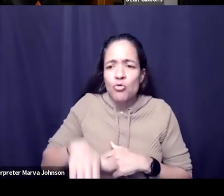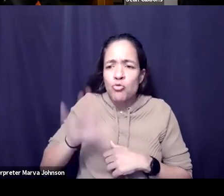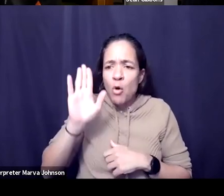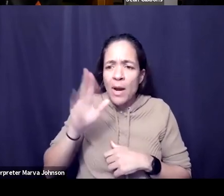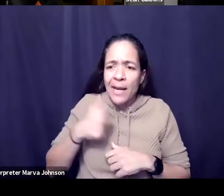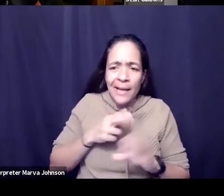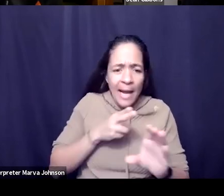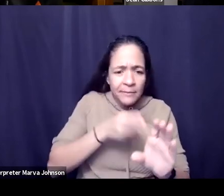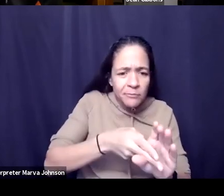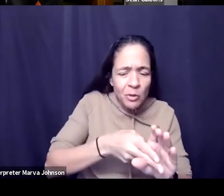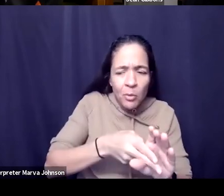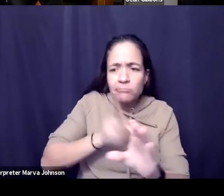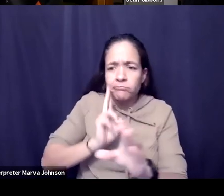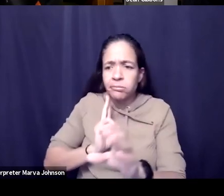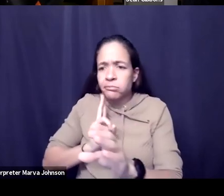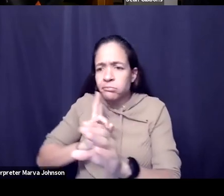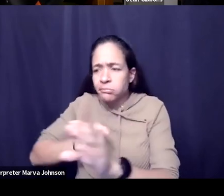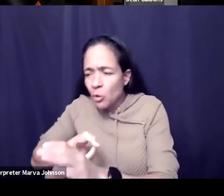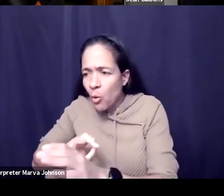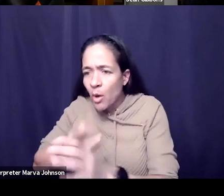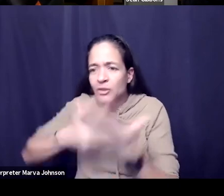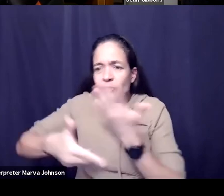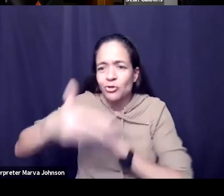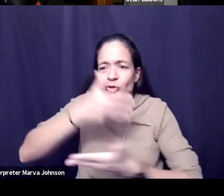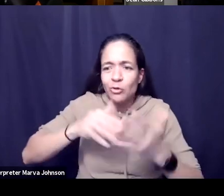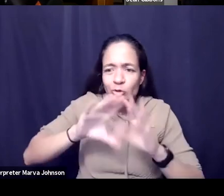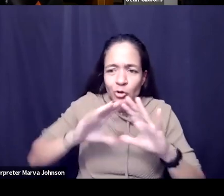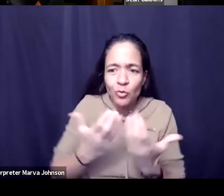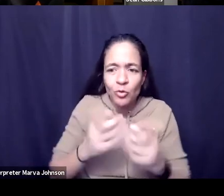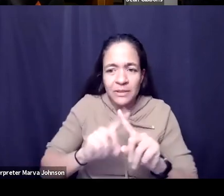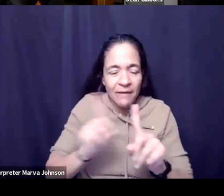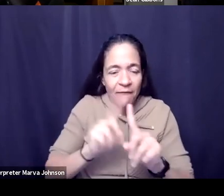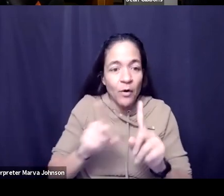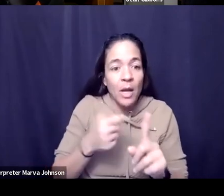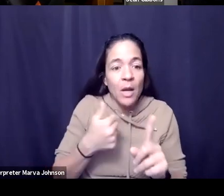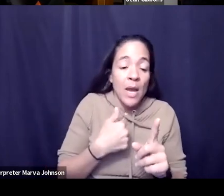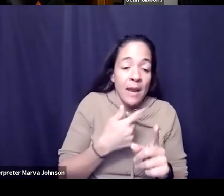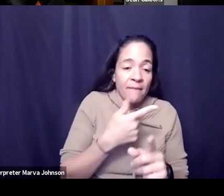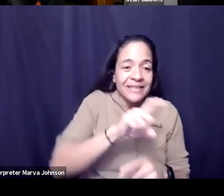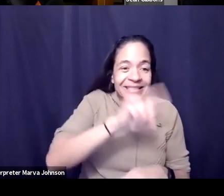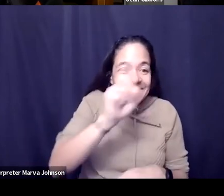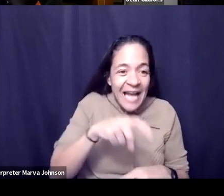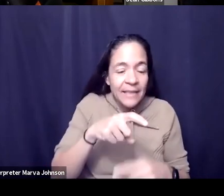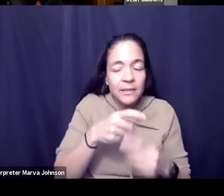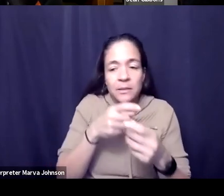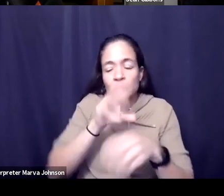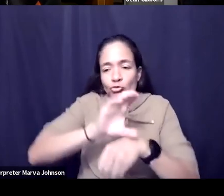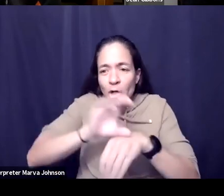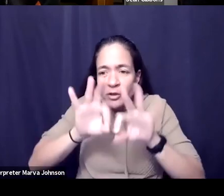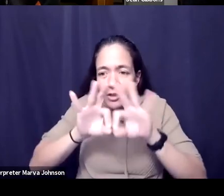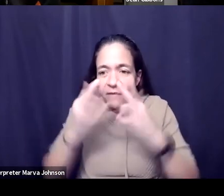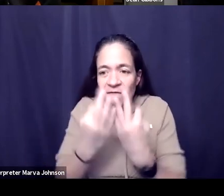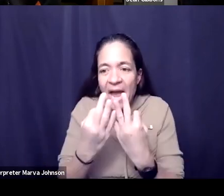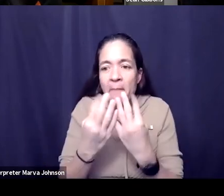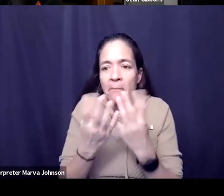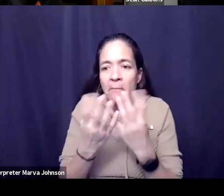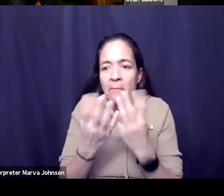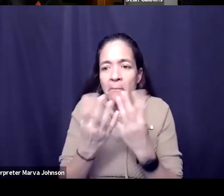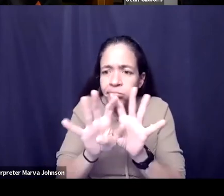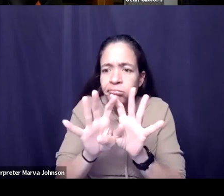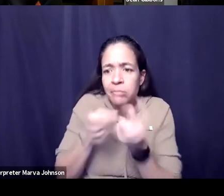groups that they were a part of from you know being sponsored by these church families in texas and really being surrounded by a group of people